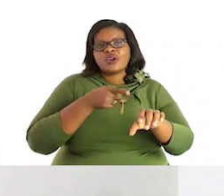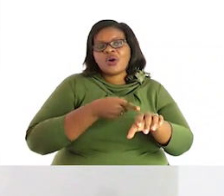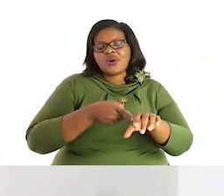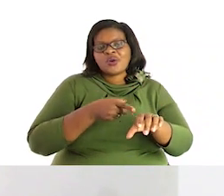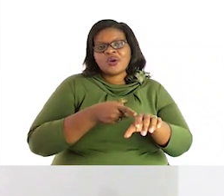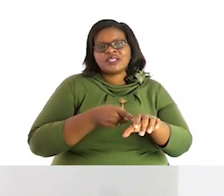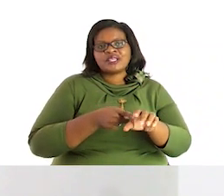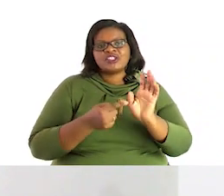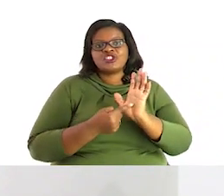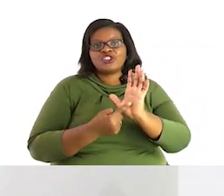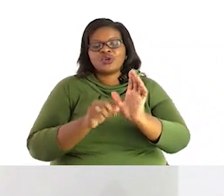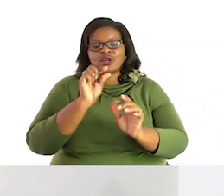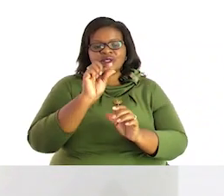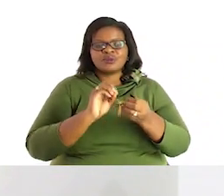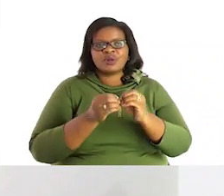a smaller number.